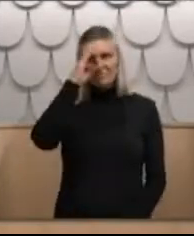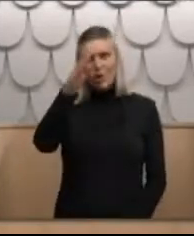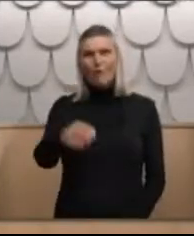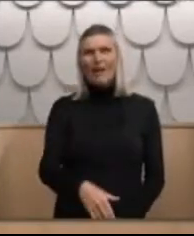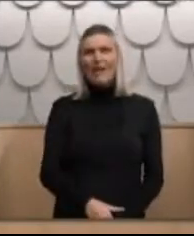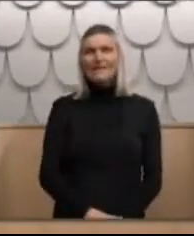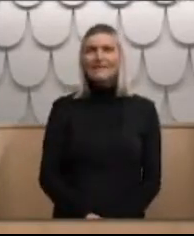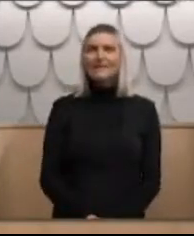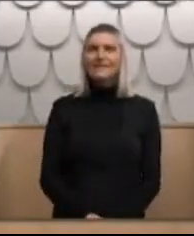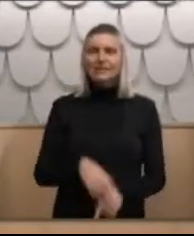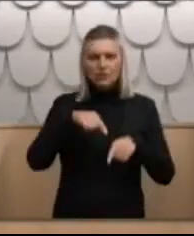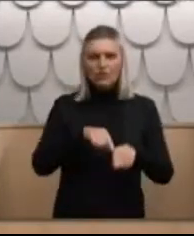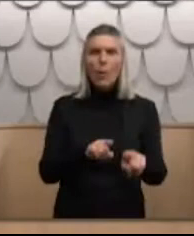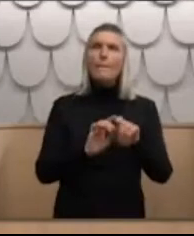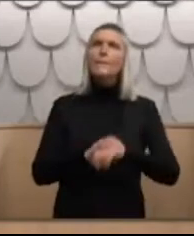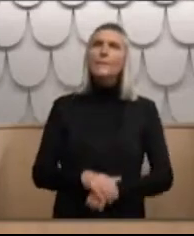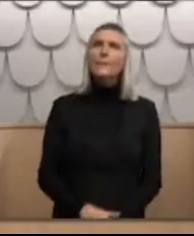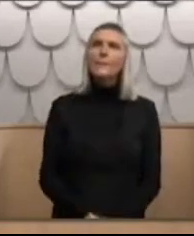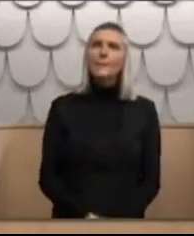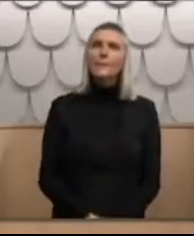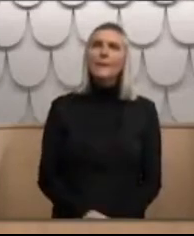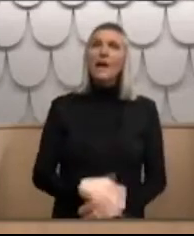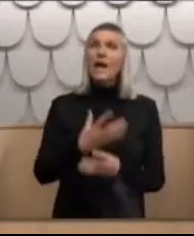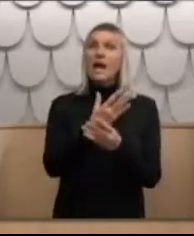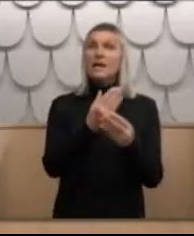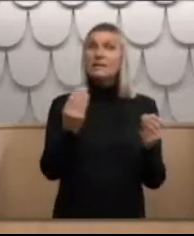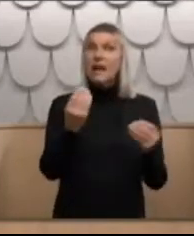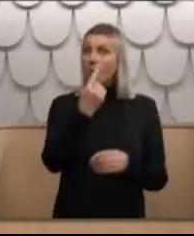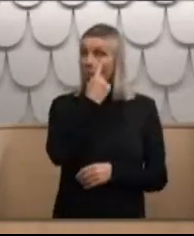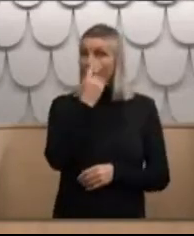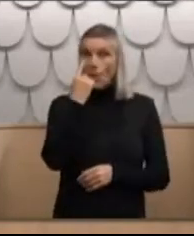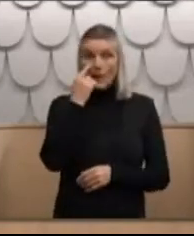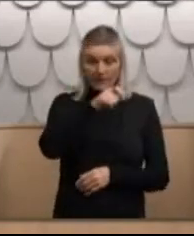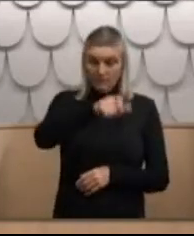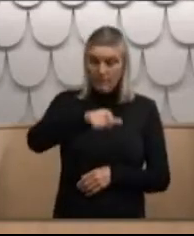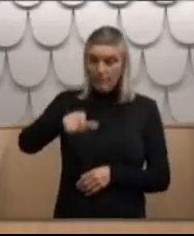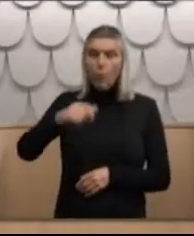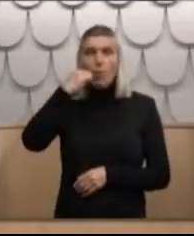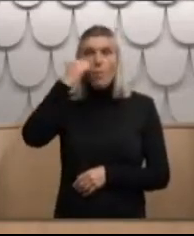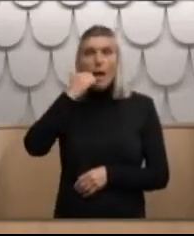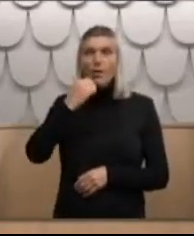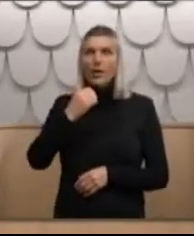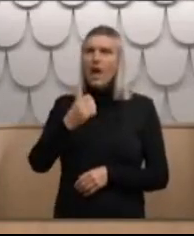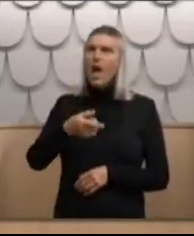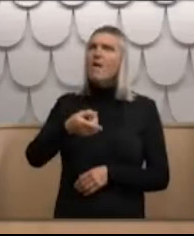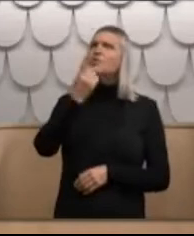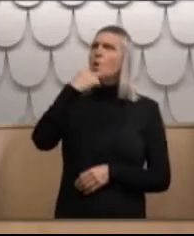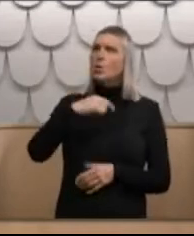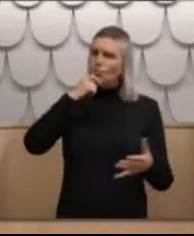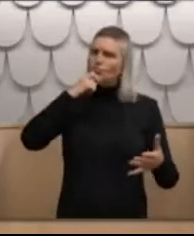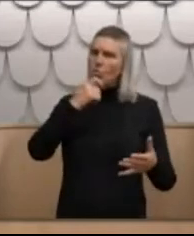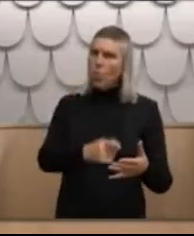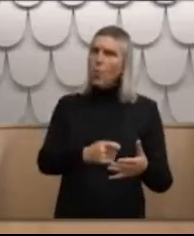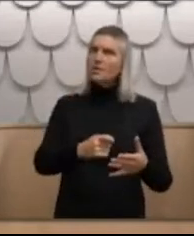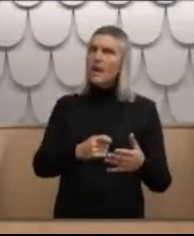following on from that some witnesses some Maori witnesses have reported that they were specifically targeted for violence within